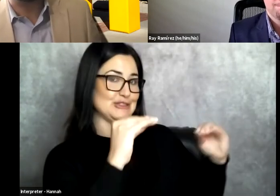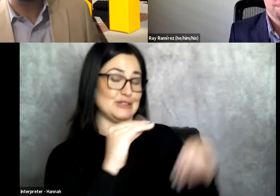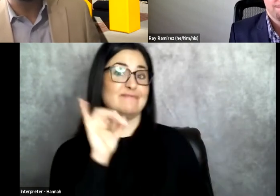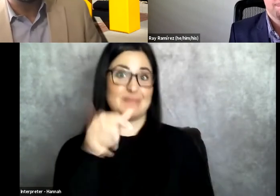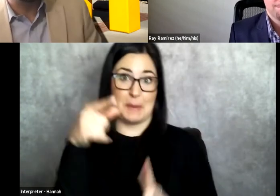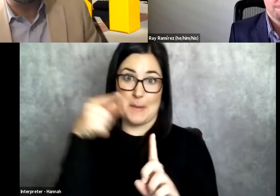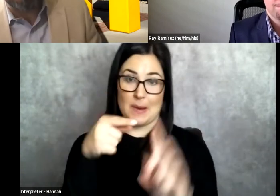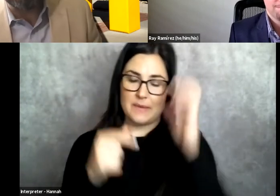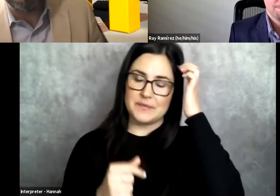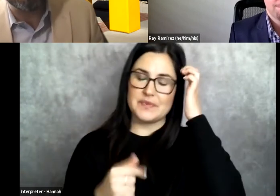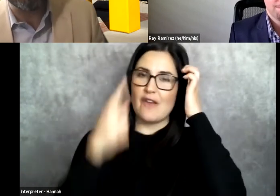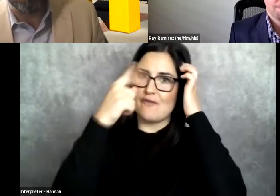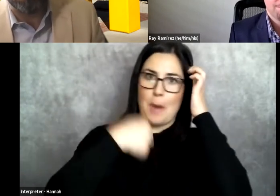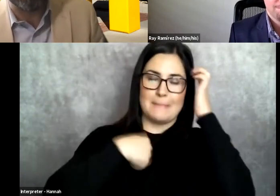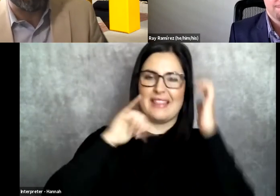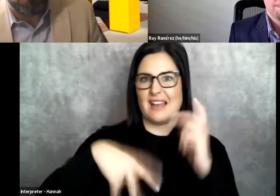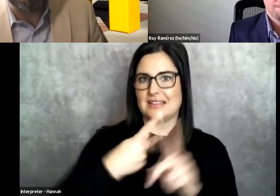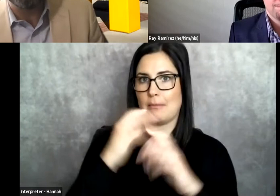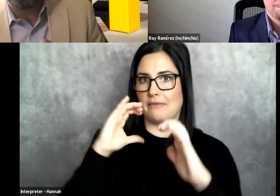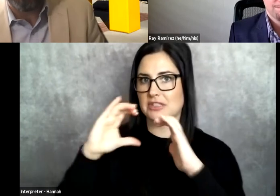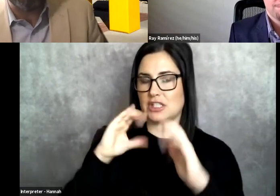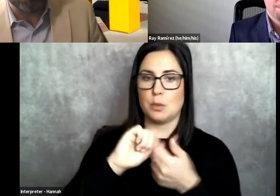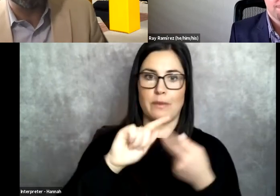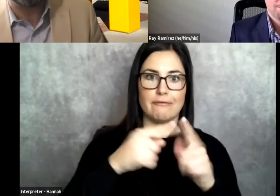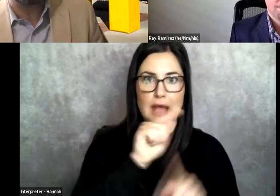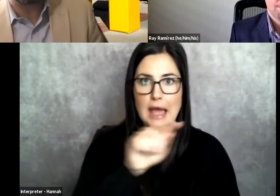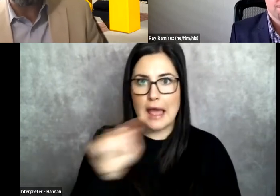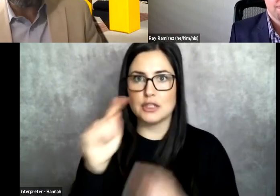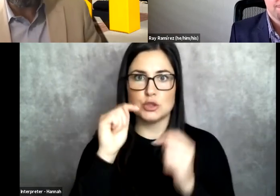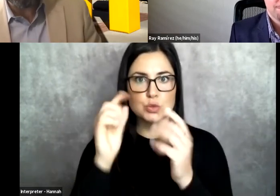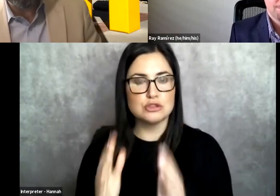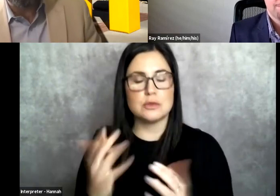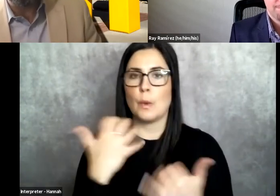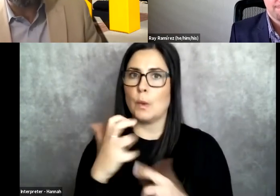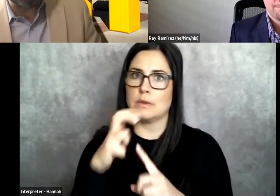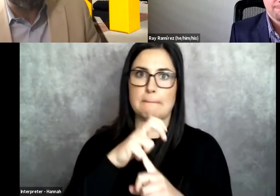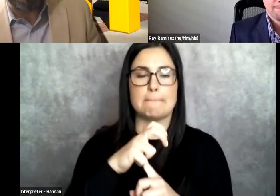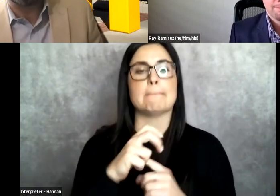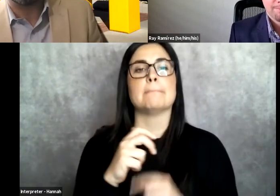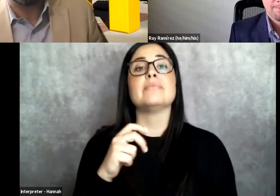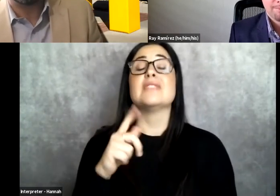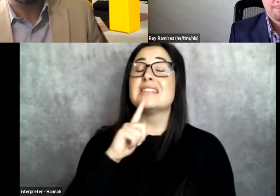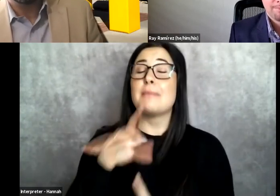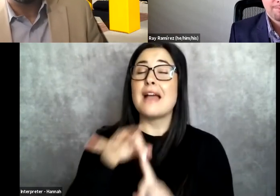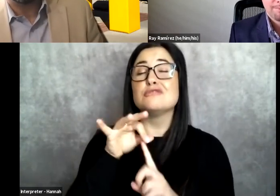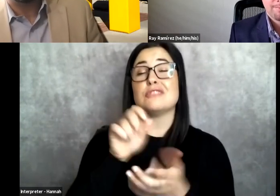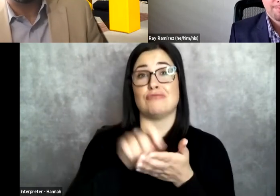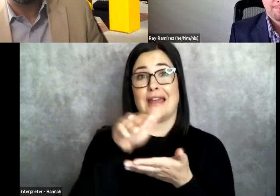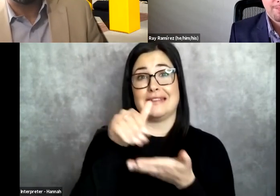right? And for me, it was those conversations, you know, with friends and with tutors, right? Especially at the writing center, right?